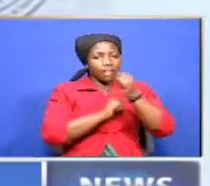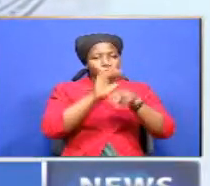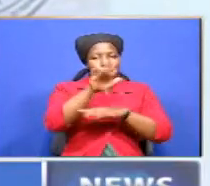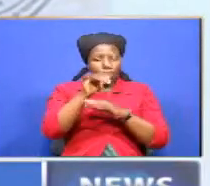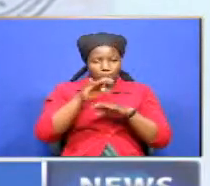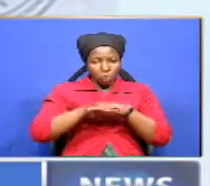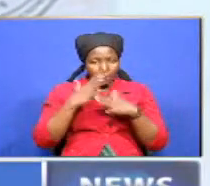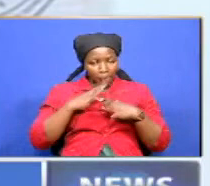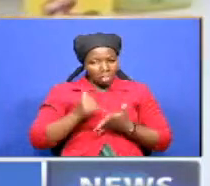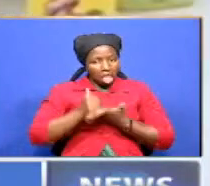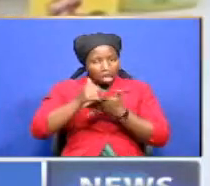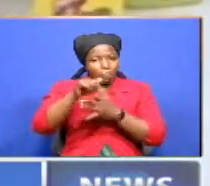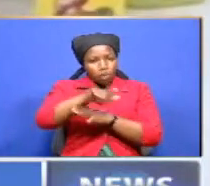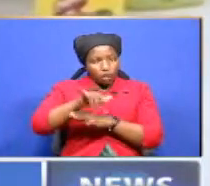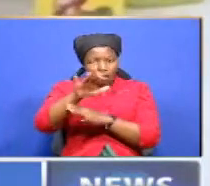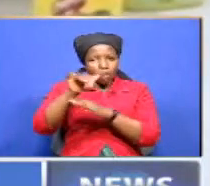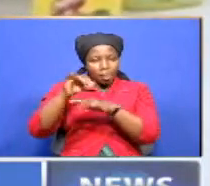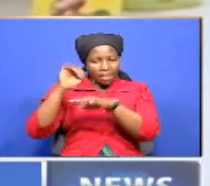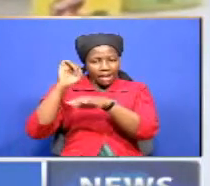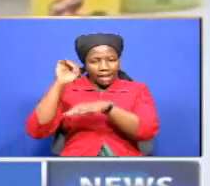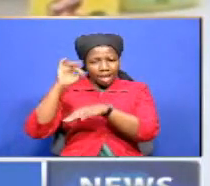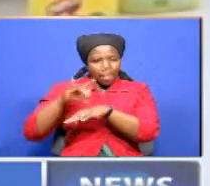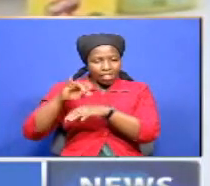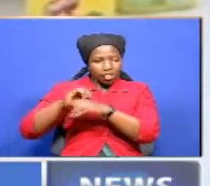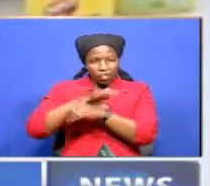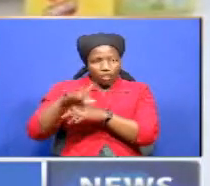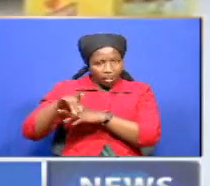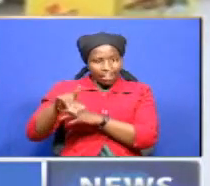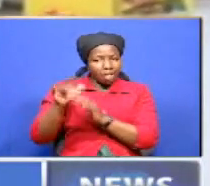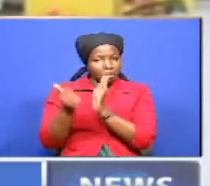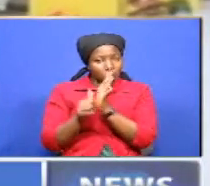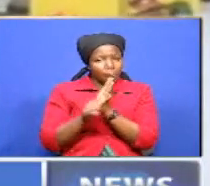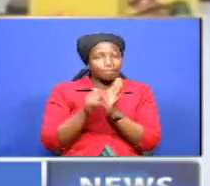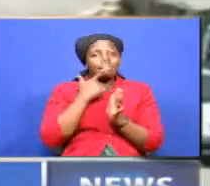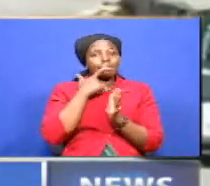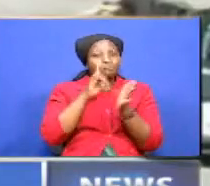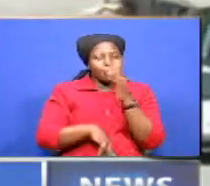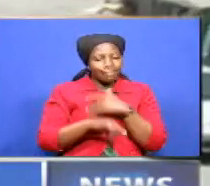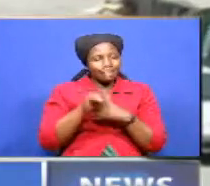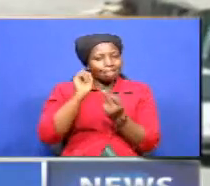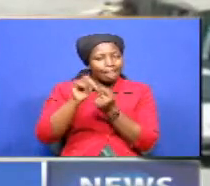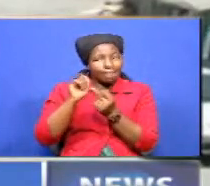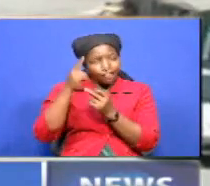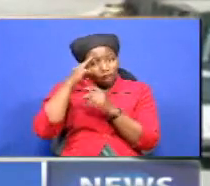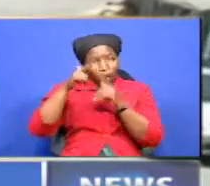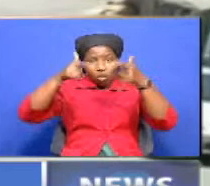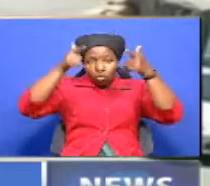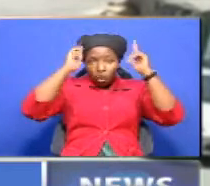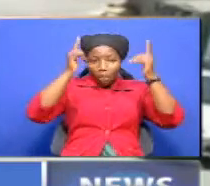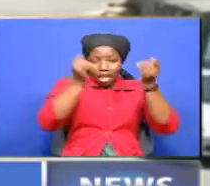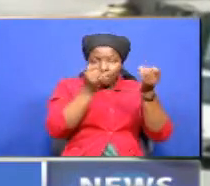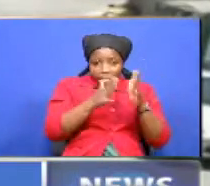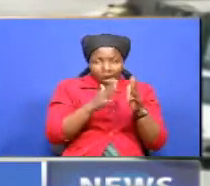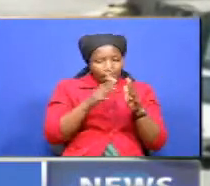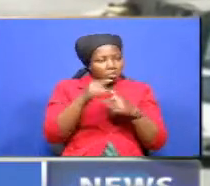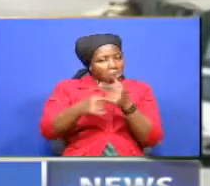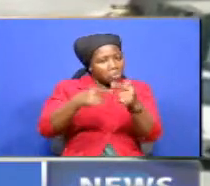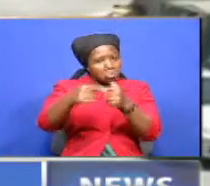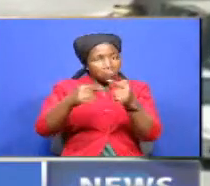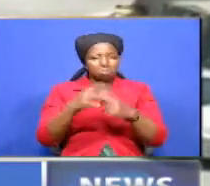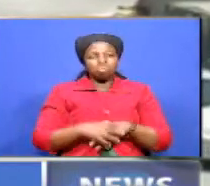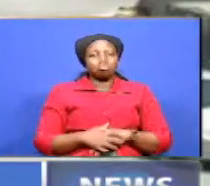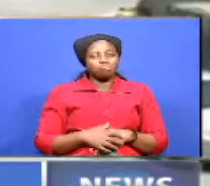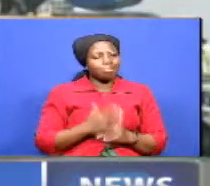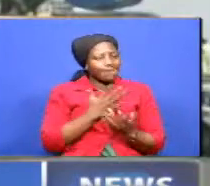to aid locals from the impact of coronavirus pandemic, noted that testing for truck drivers is on course and none will be